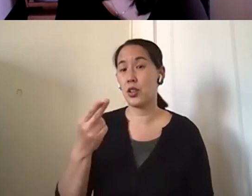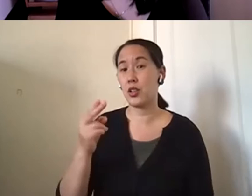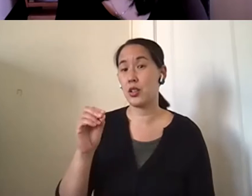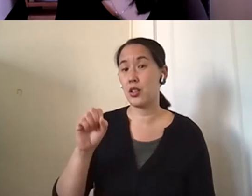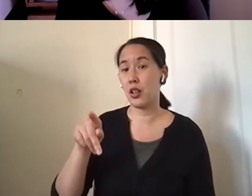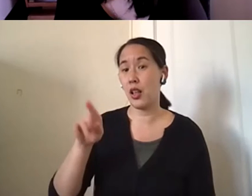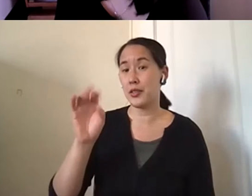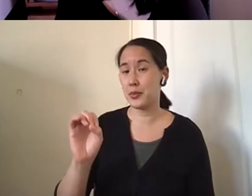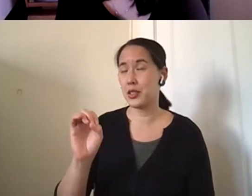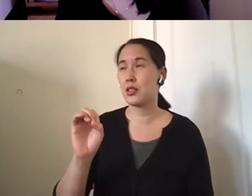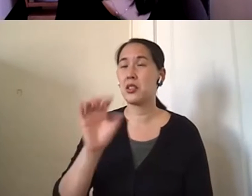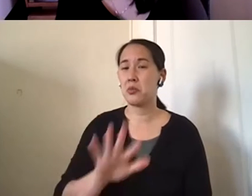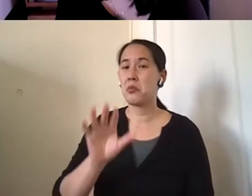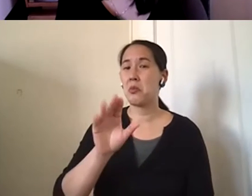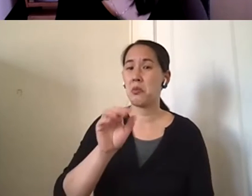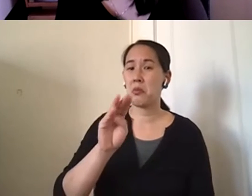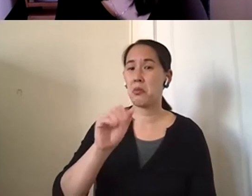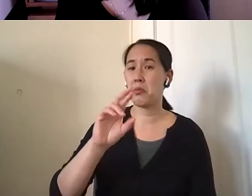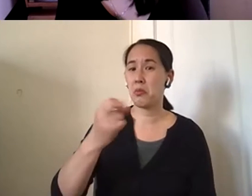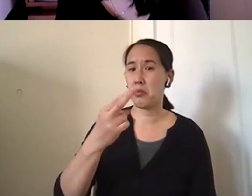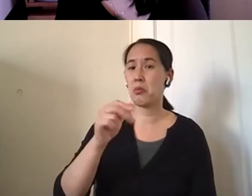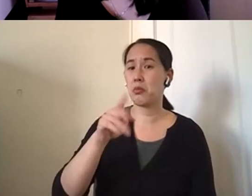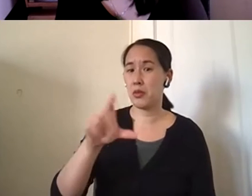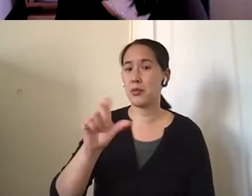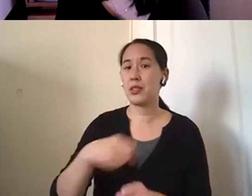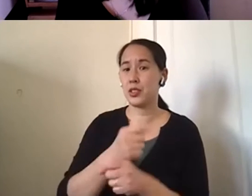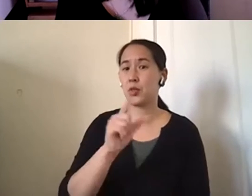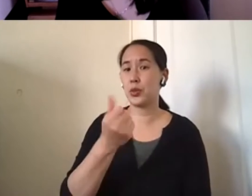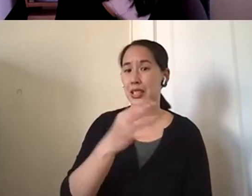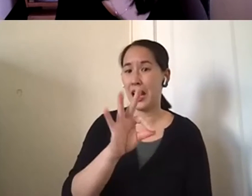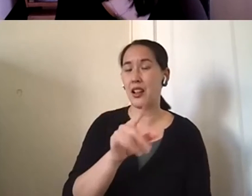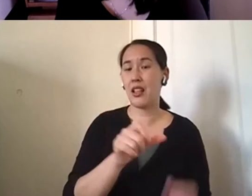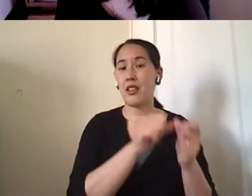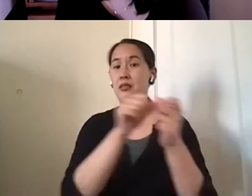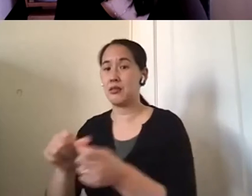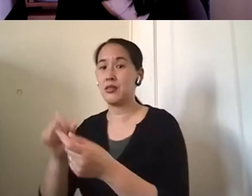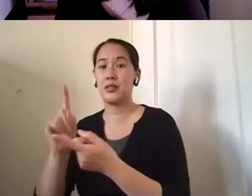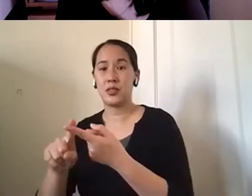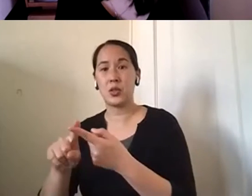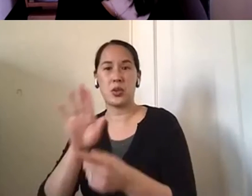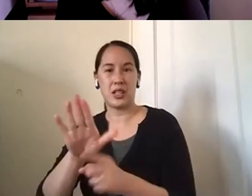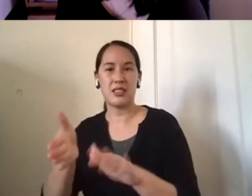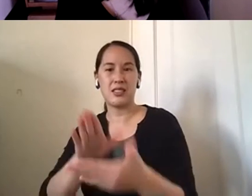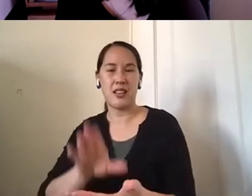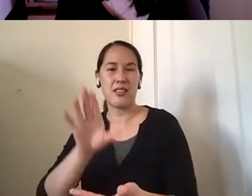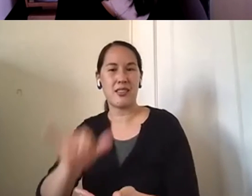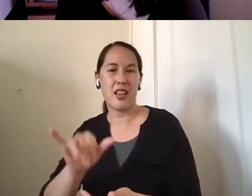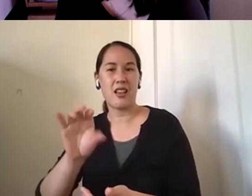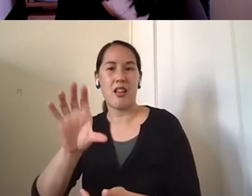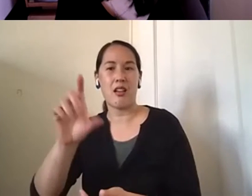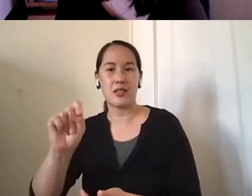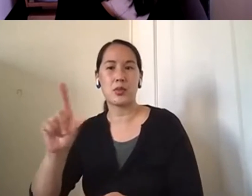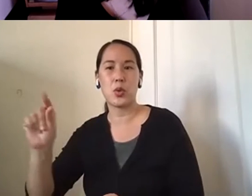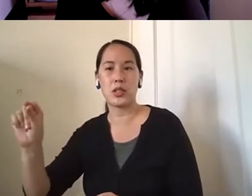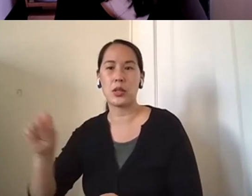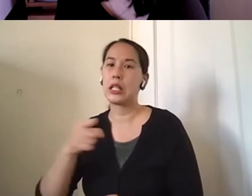2019 and he was on it through his death, which was in October, 2020. And luckily he wasn't, he didn't